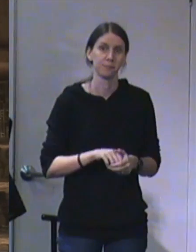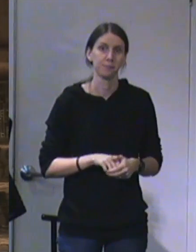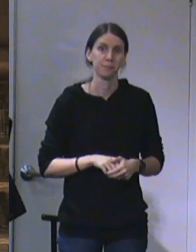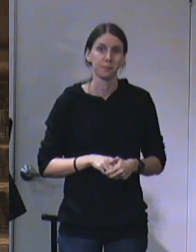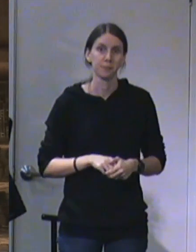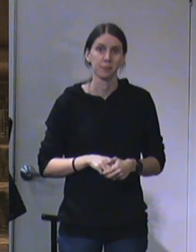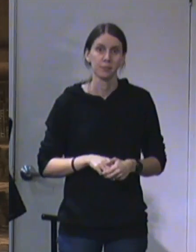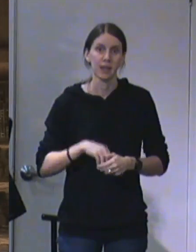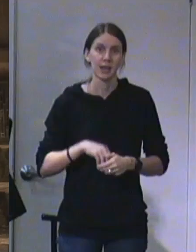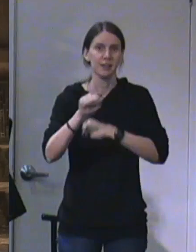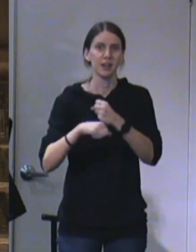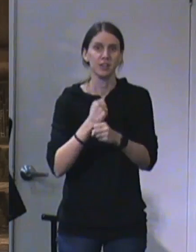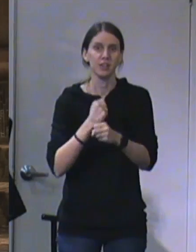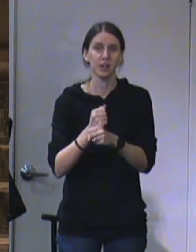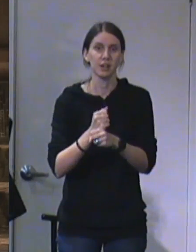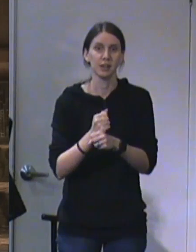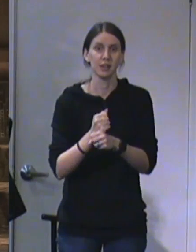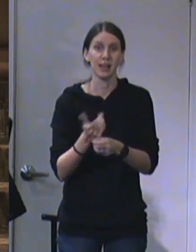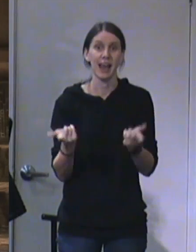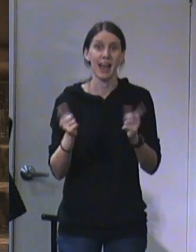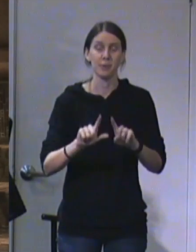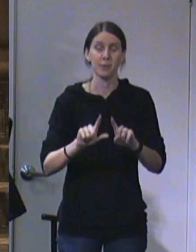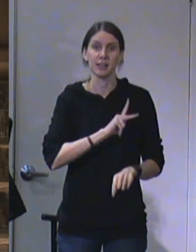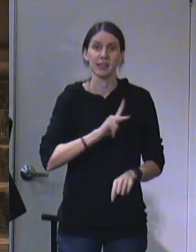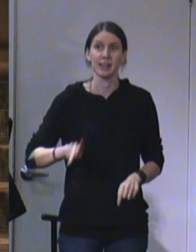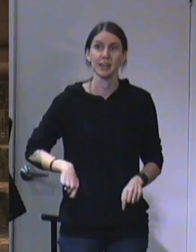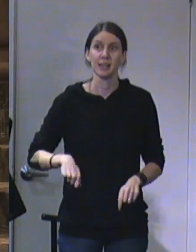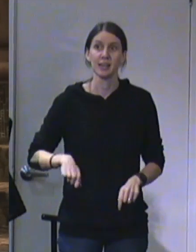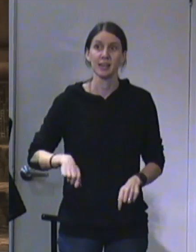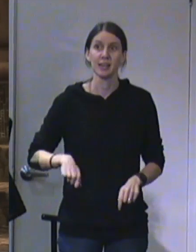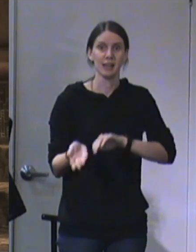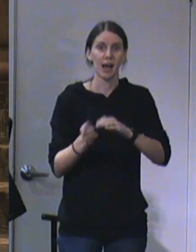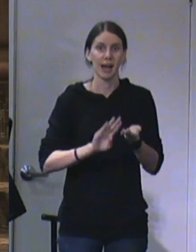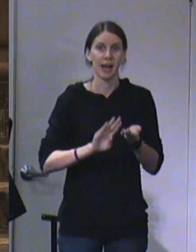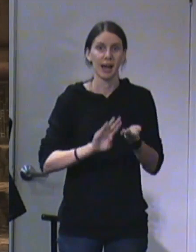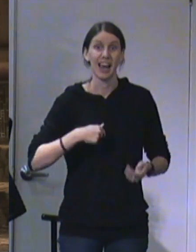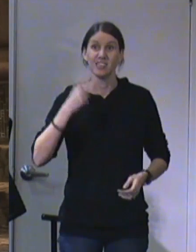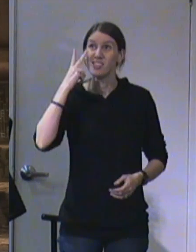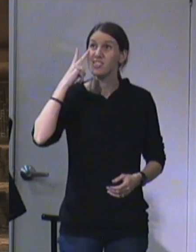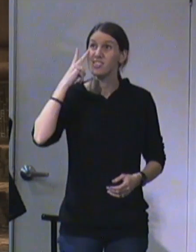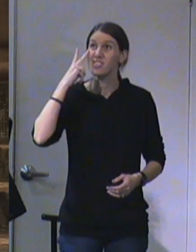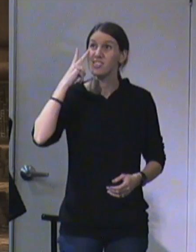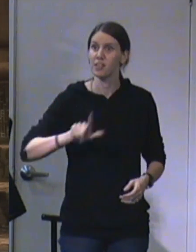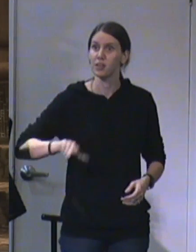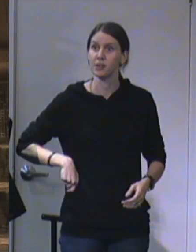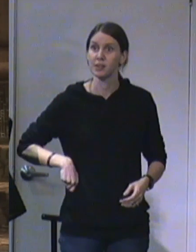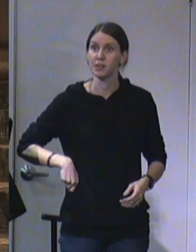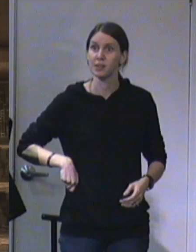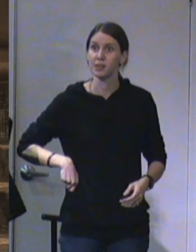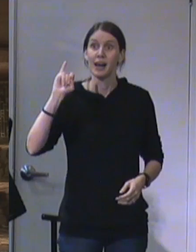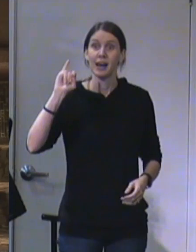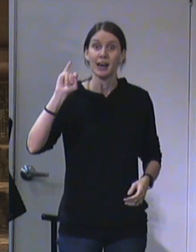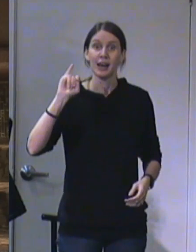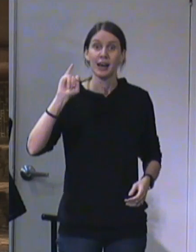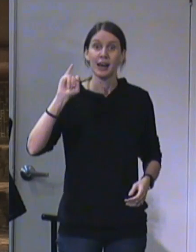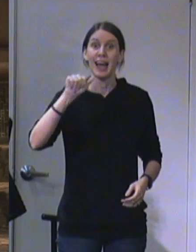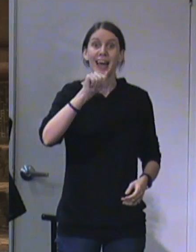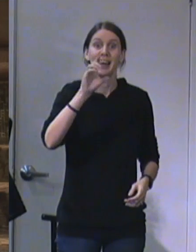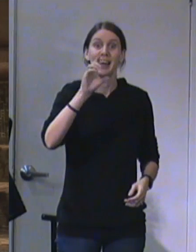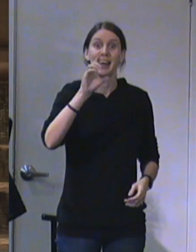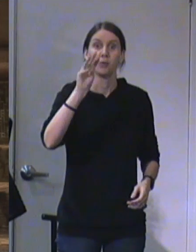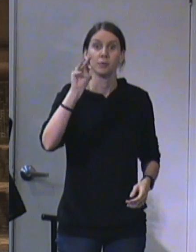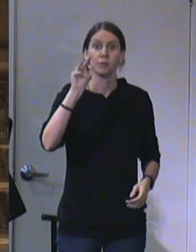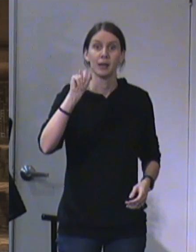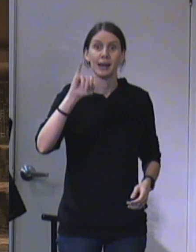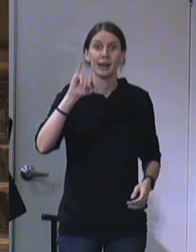In the year that King Uzziah died, I saw the Lord, Adonai, the sovereign Lord is what